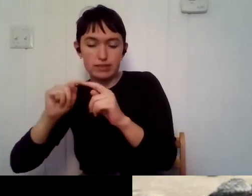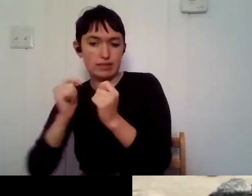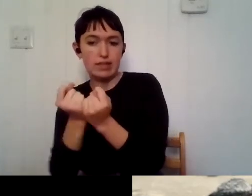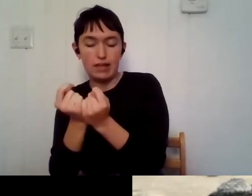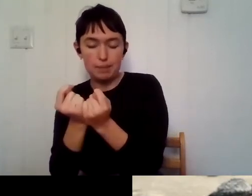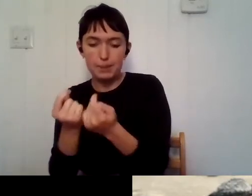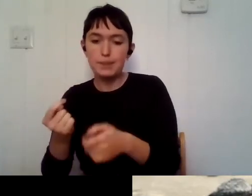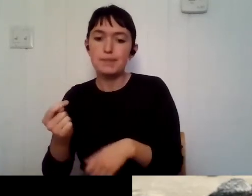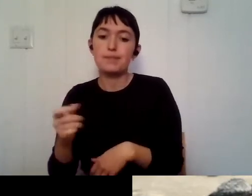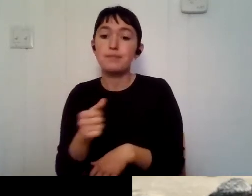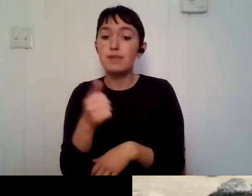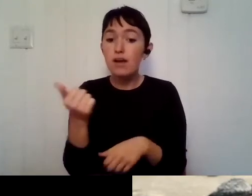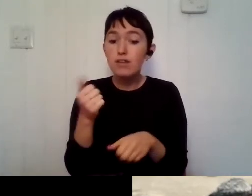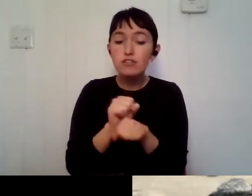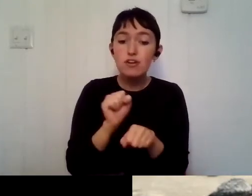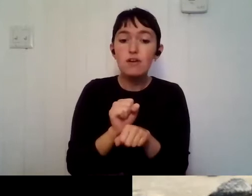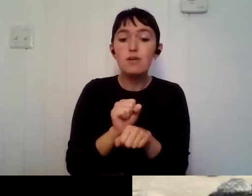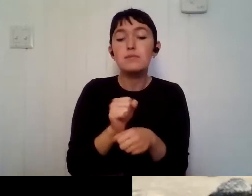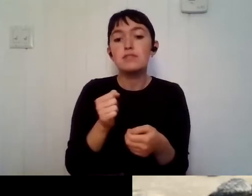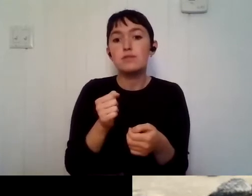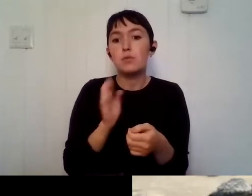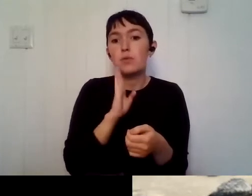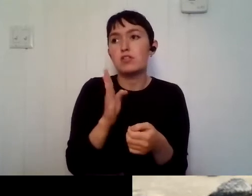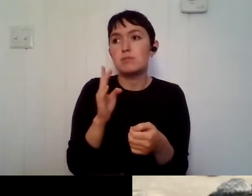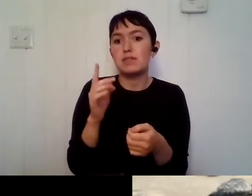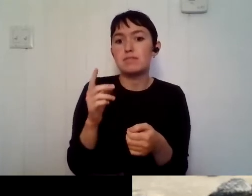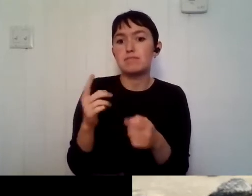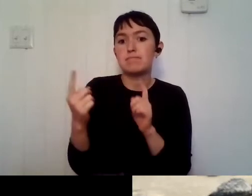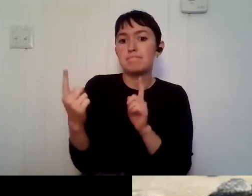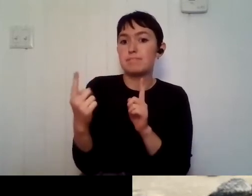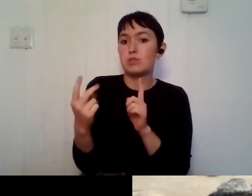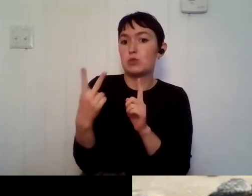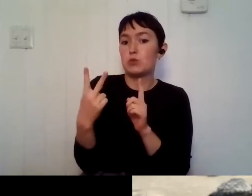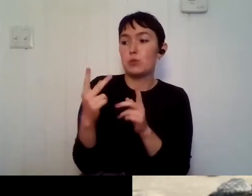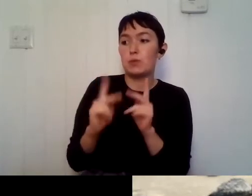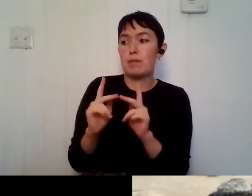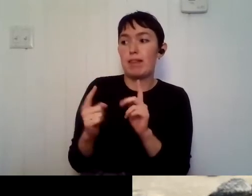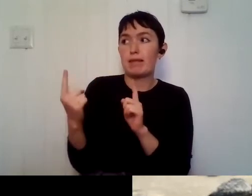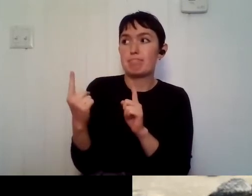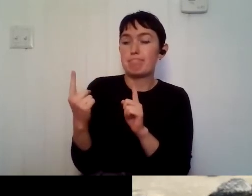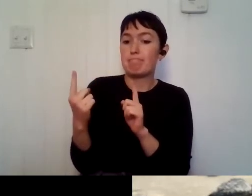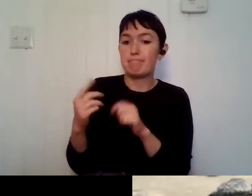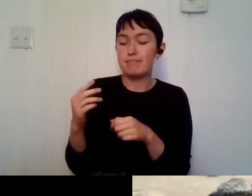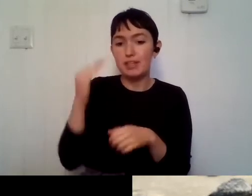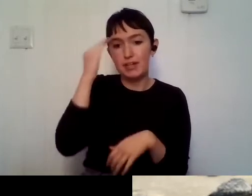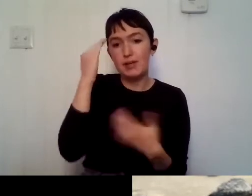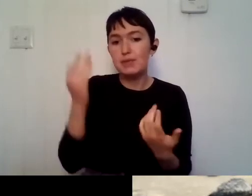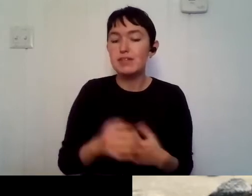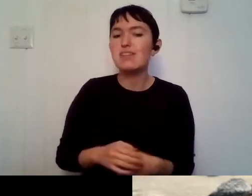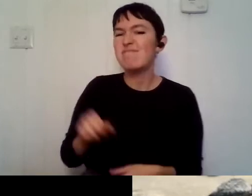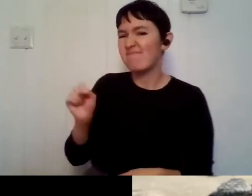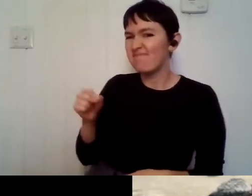jobs that literally me and someone else. Right. Yeah. It can be very variable in wildlife biology.